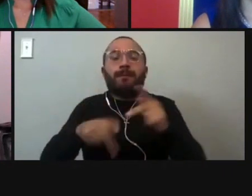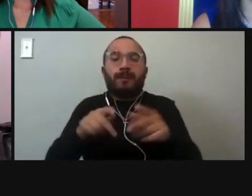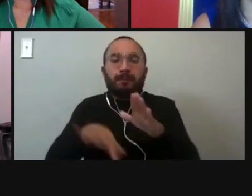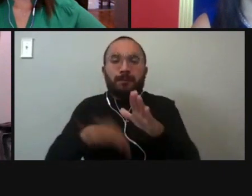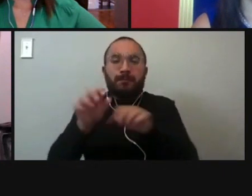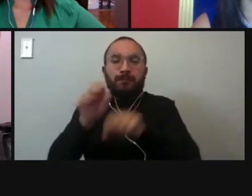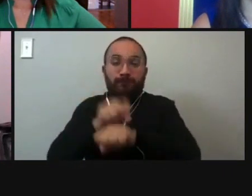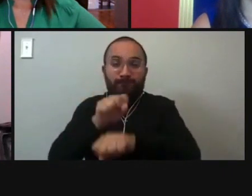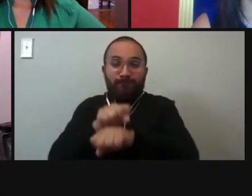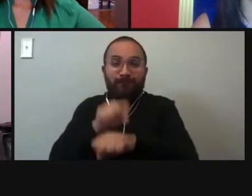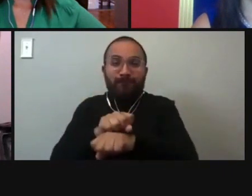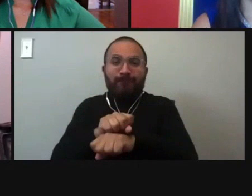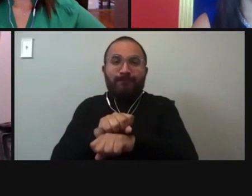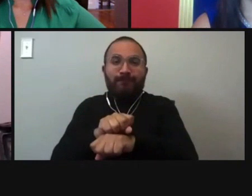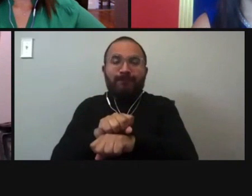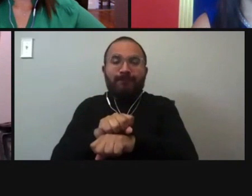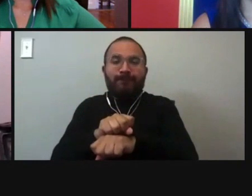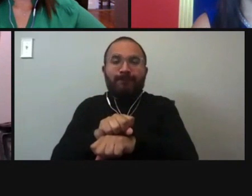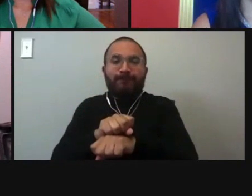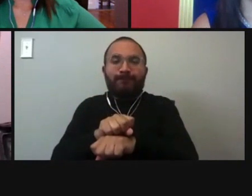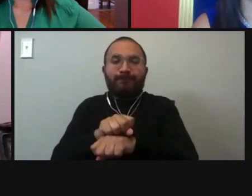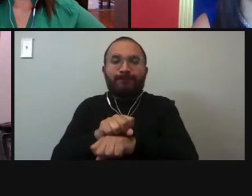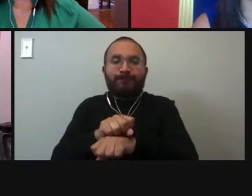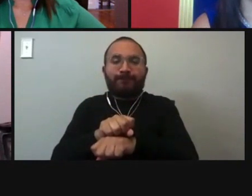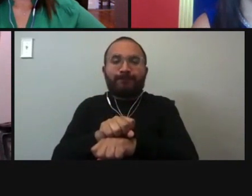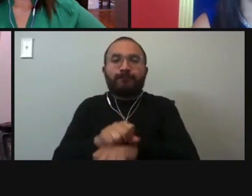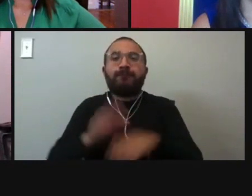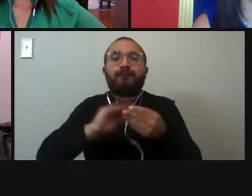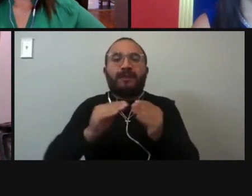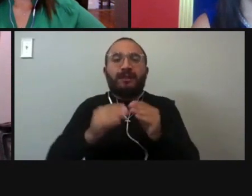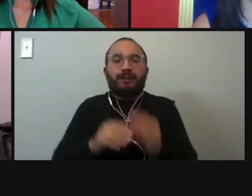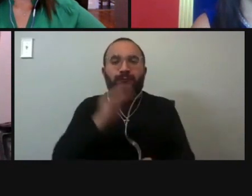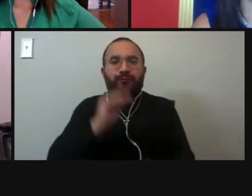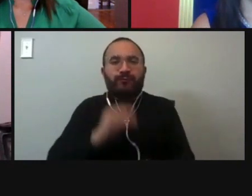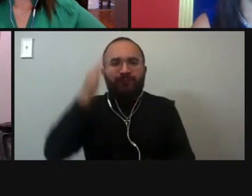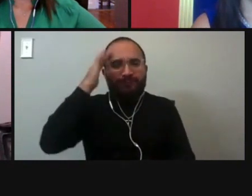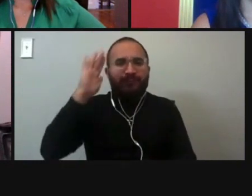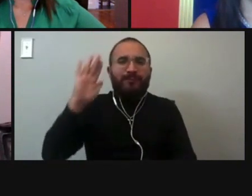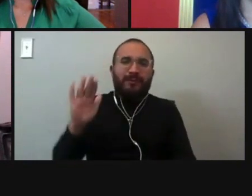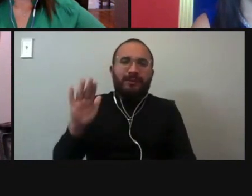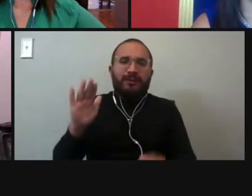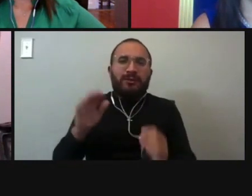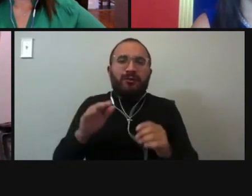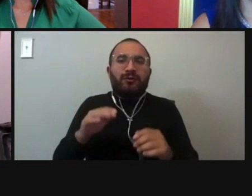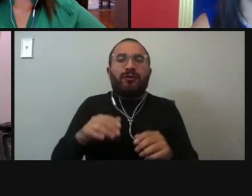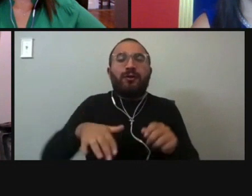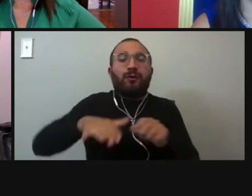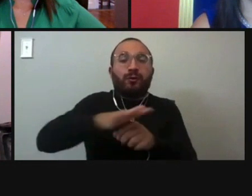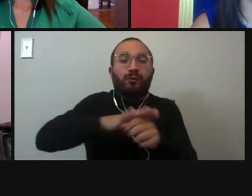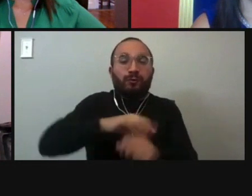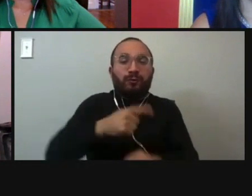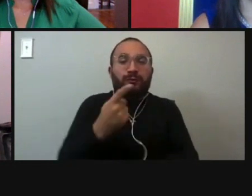I'm not sure about the numbers or the percentages that that precinct one got versus the other